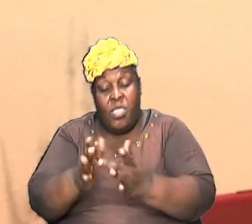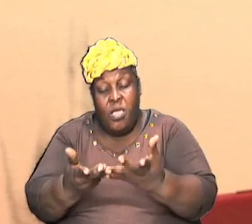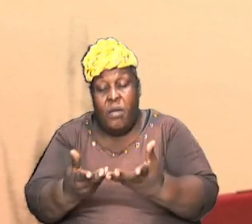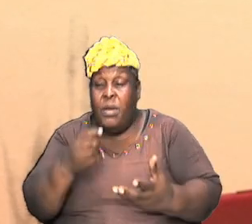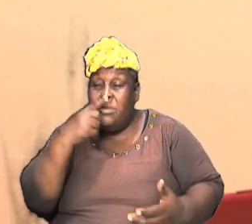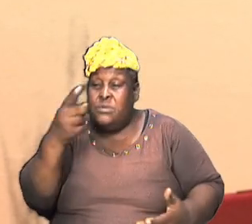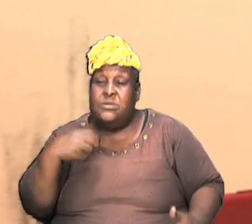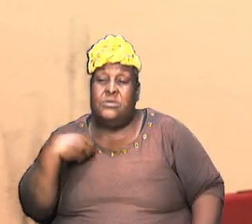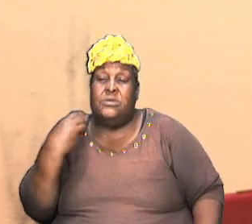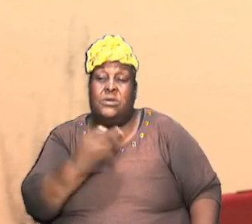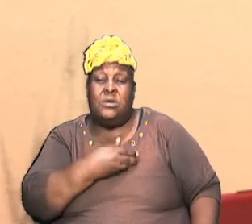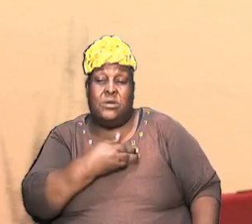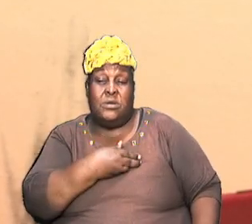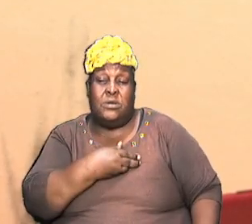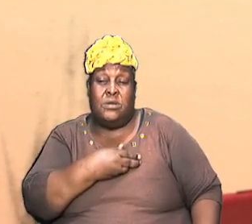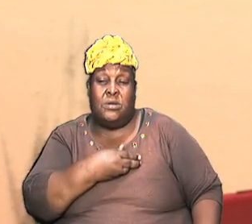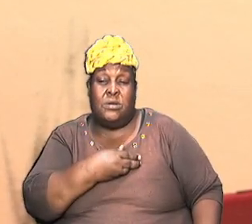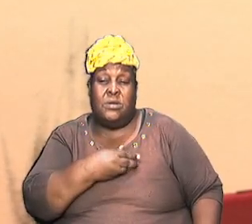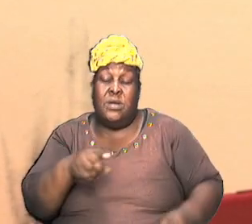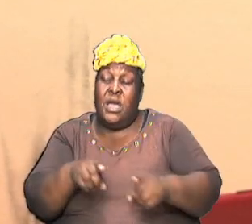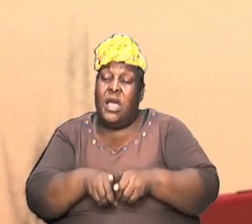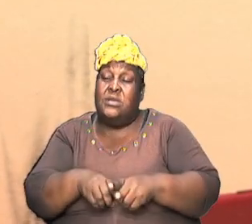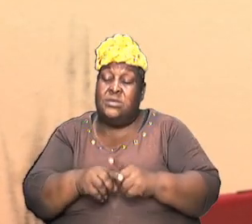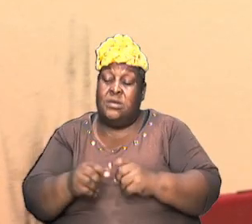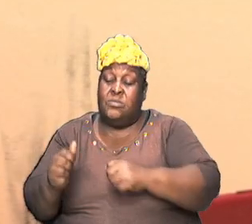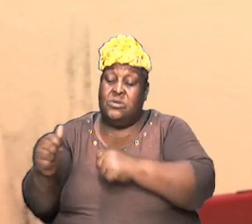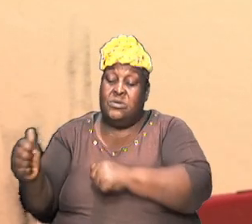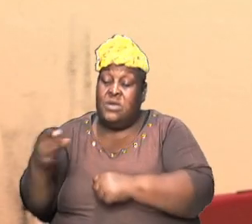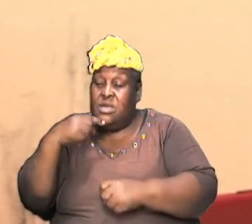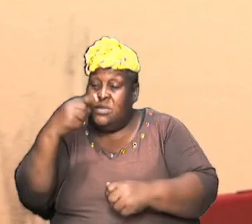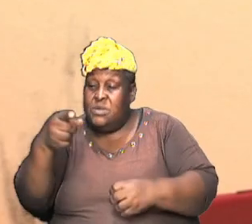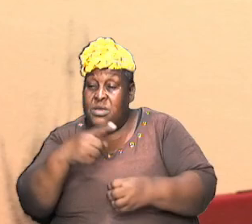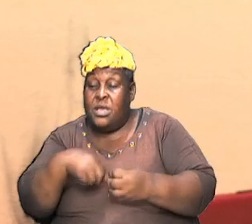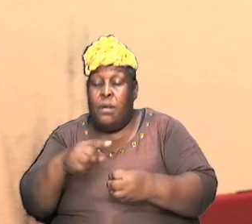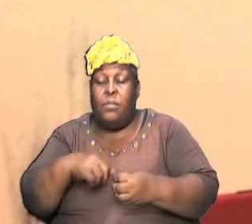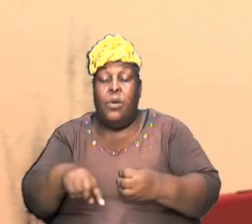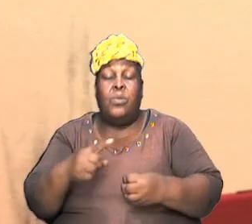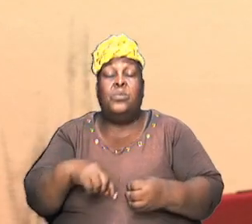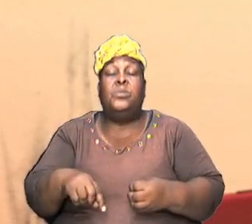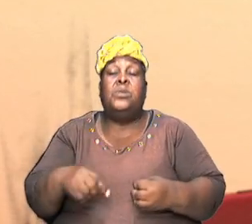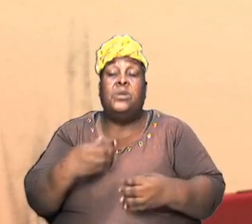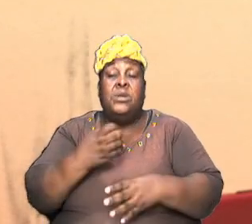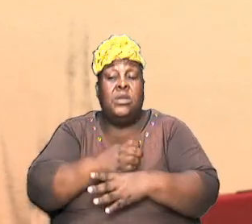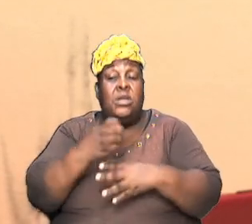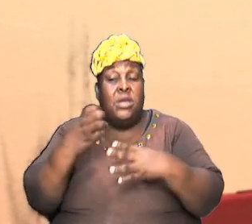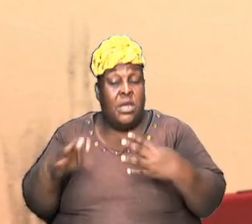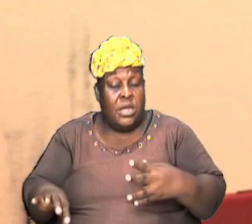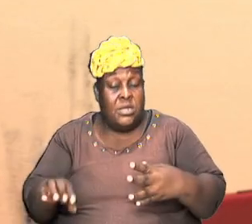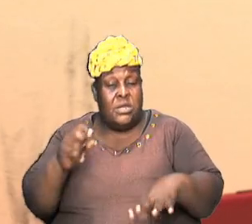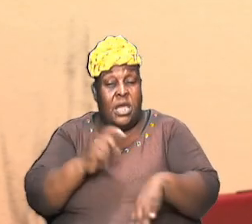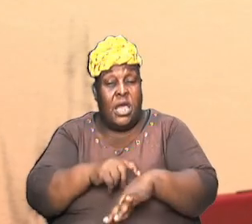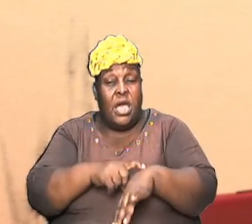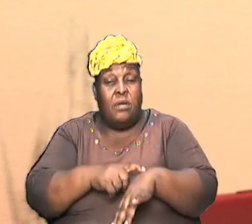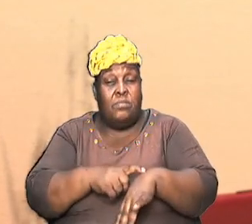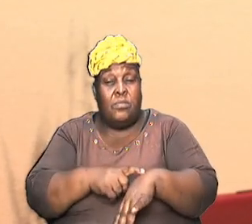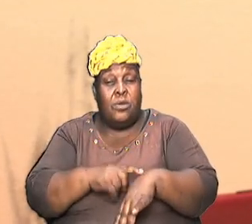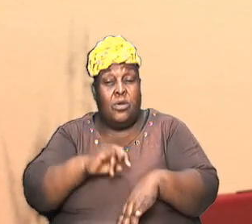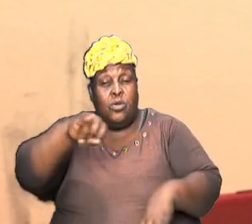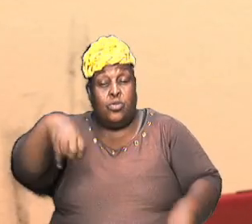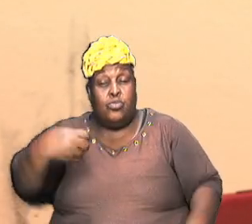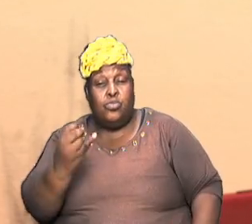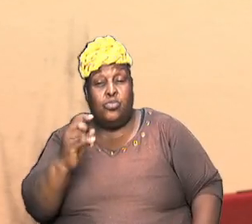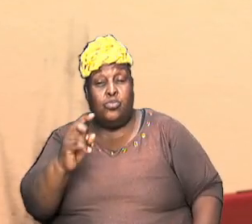us as the apostles were talking about the end times and what was to come the apostle Jude make reference